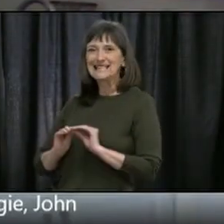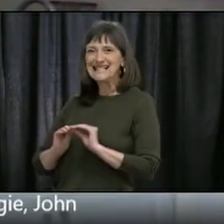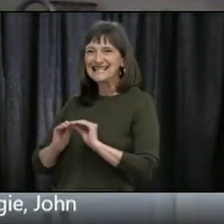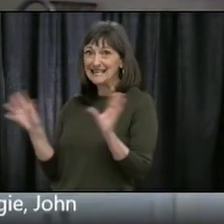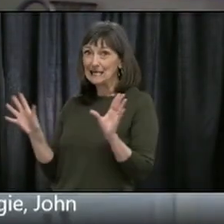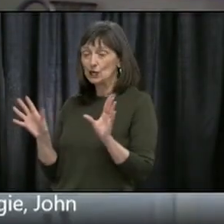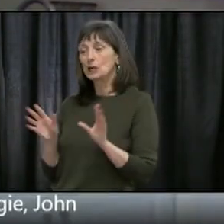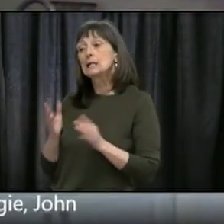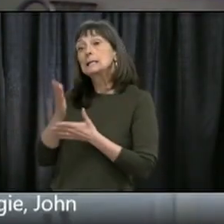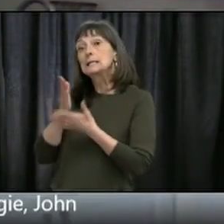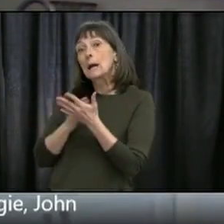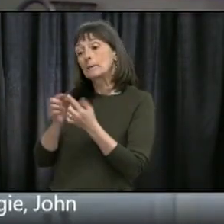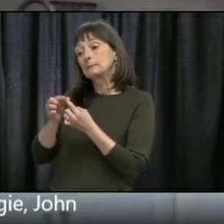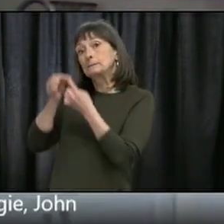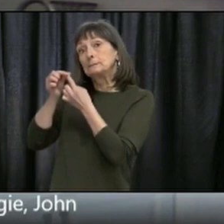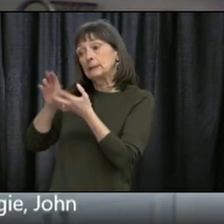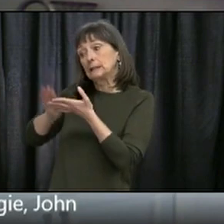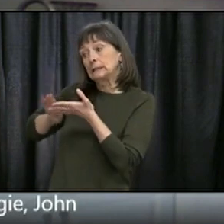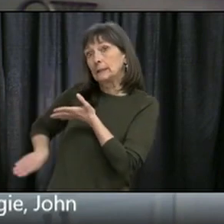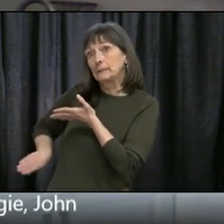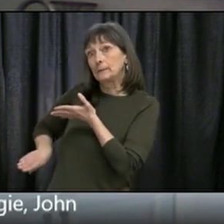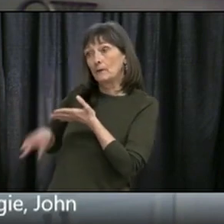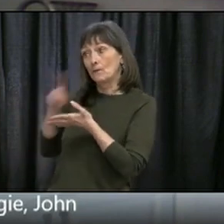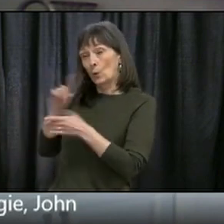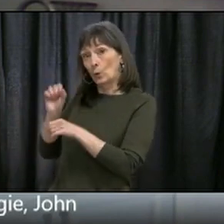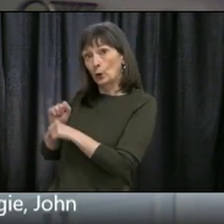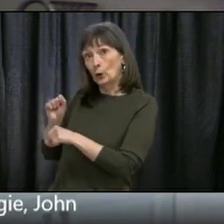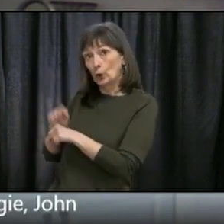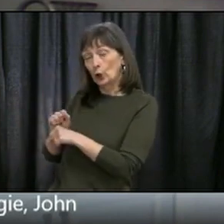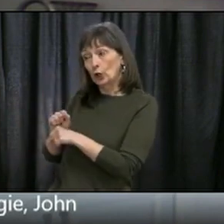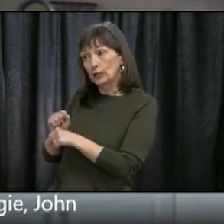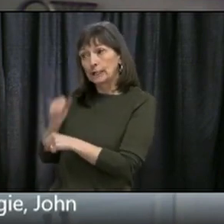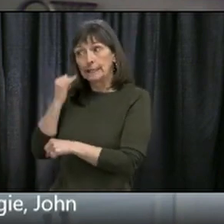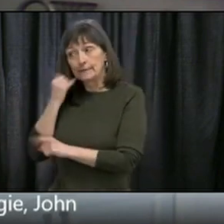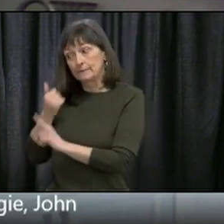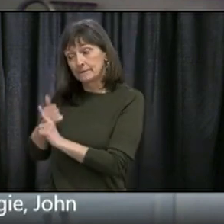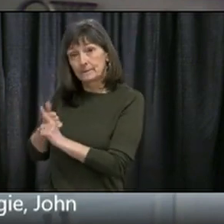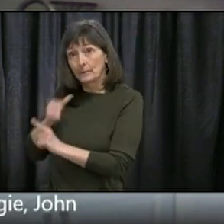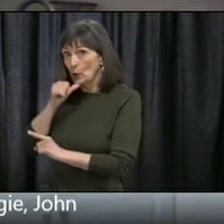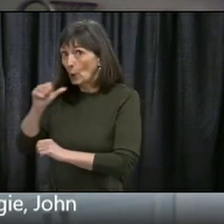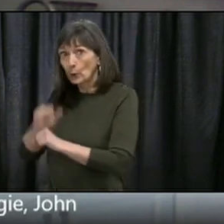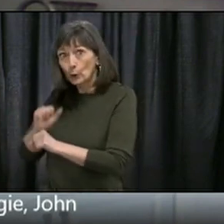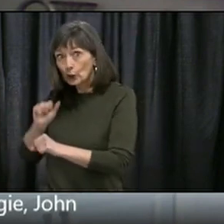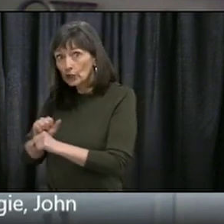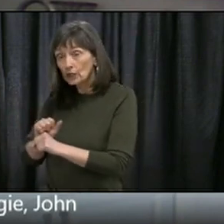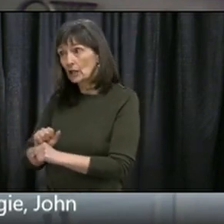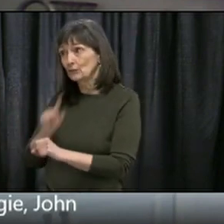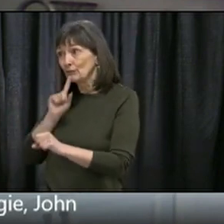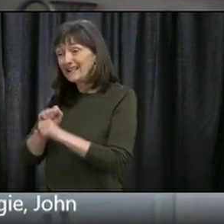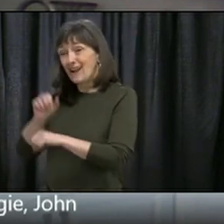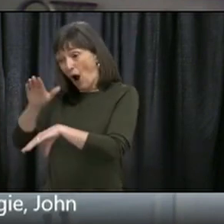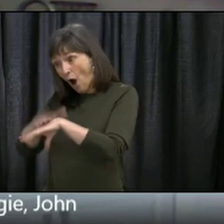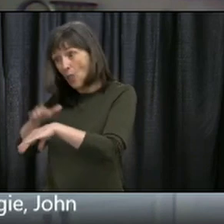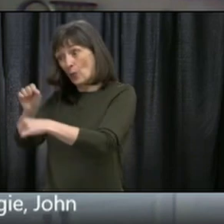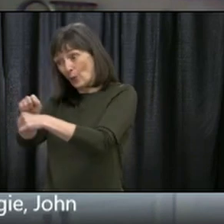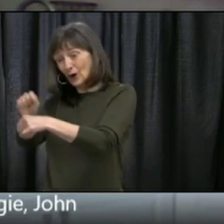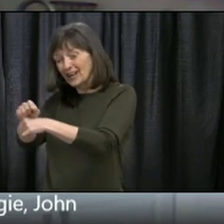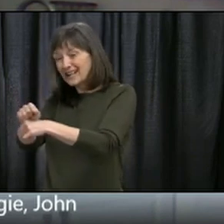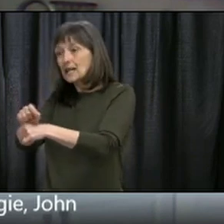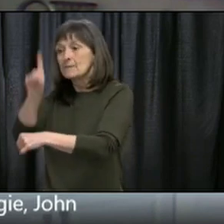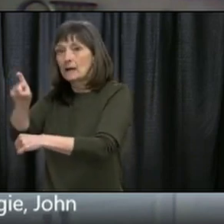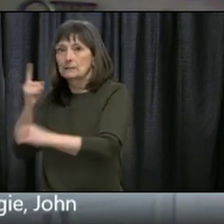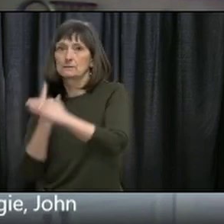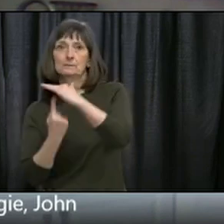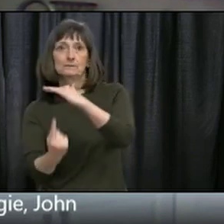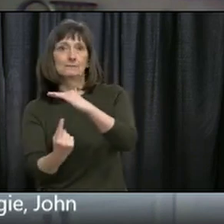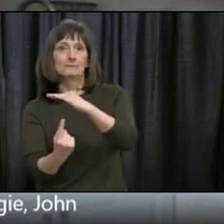are exempted for work purposes are not working, they must observe self-isolation. The exemption is